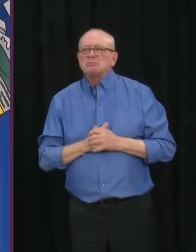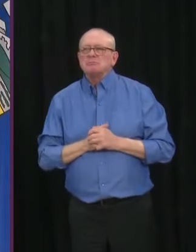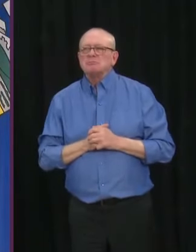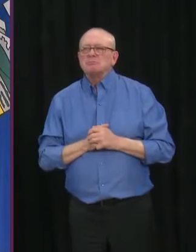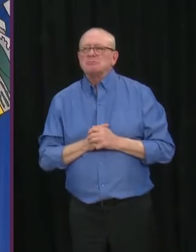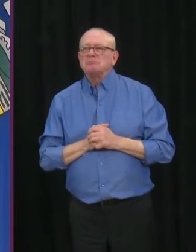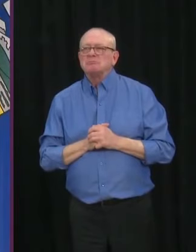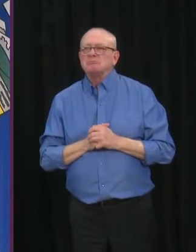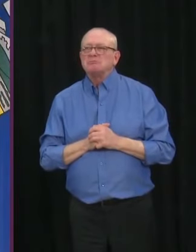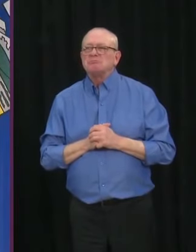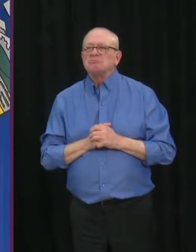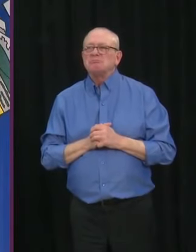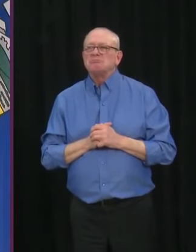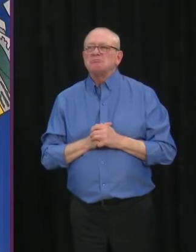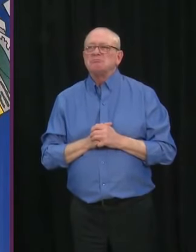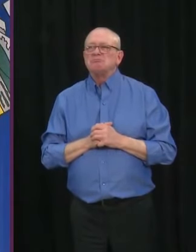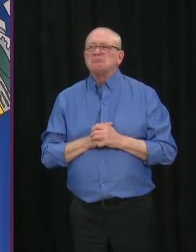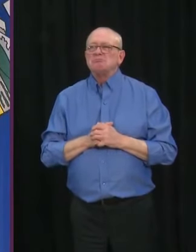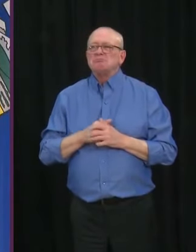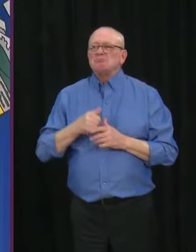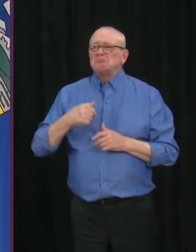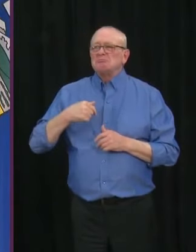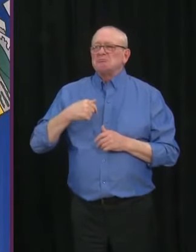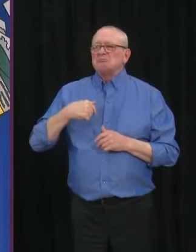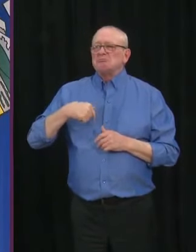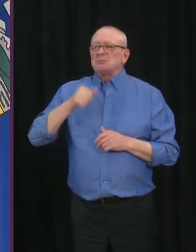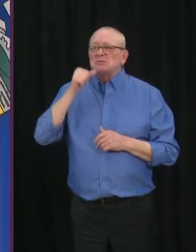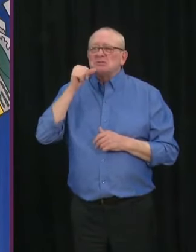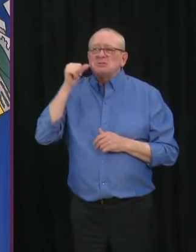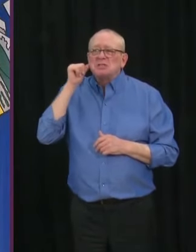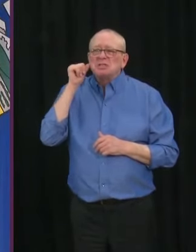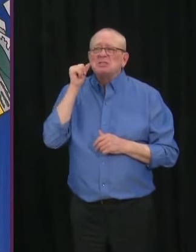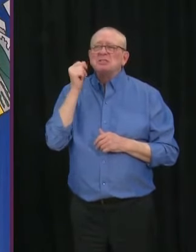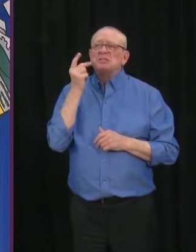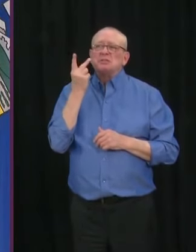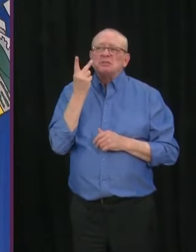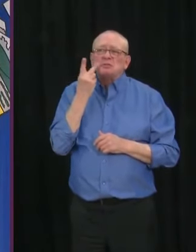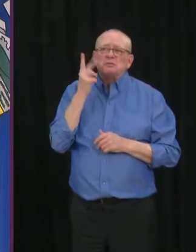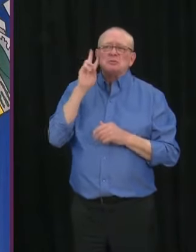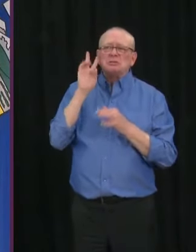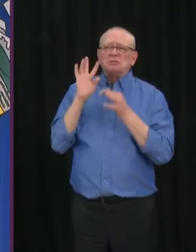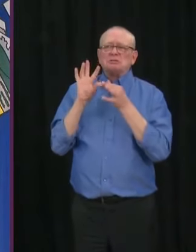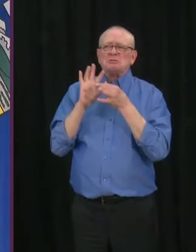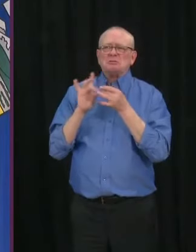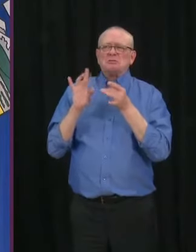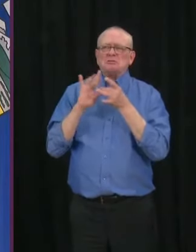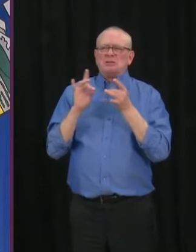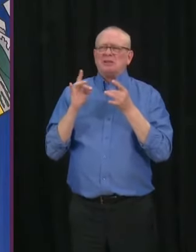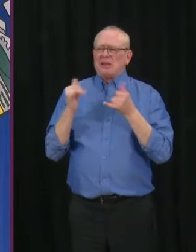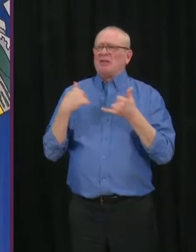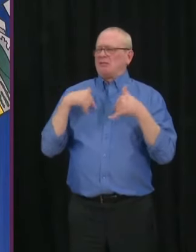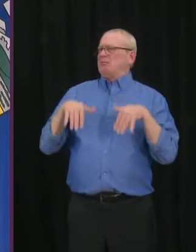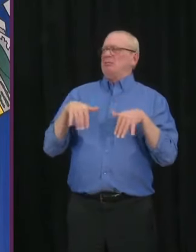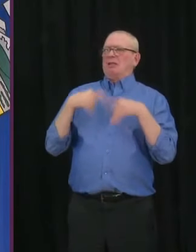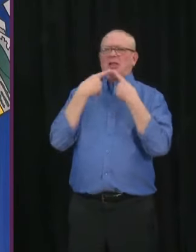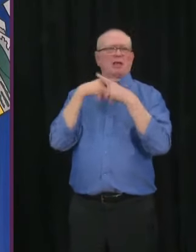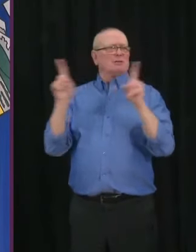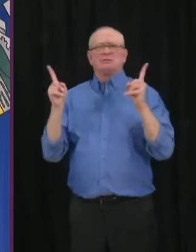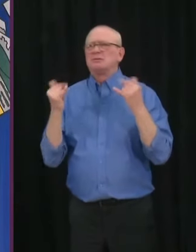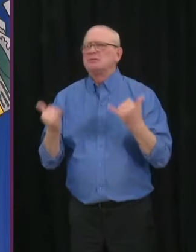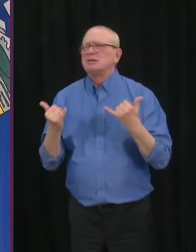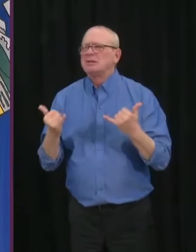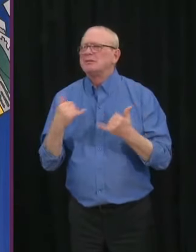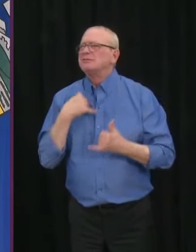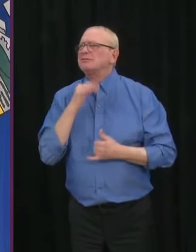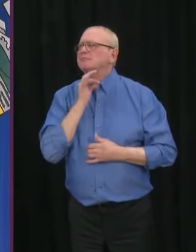happen today from the tone of perhaps some previous press conferences. So, what caused you to make this modest move now?